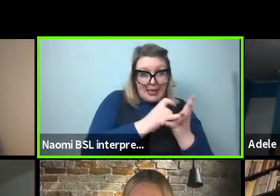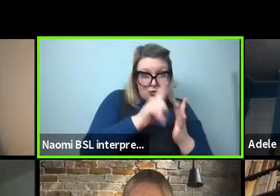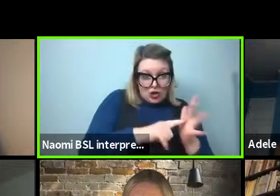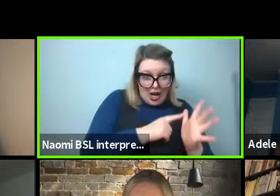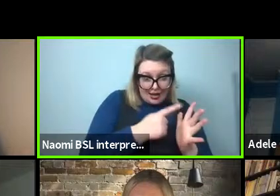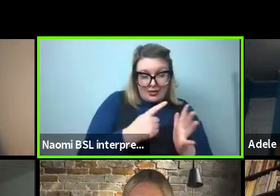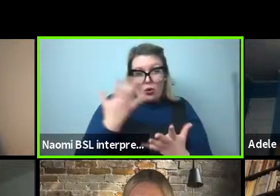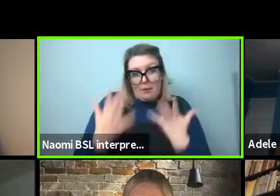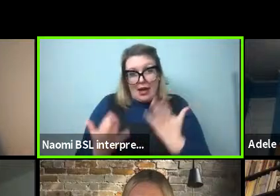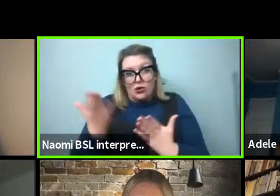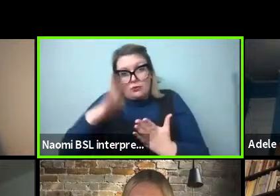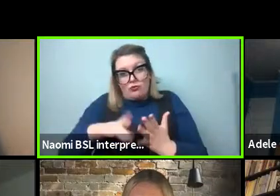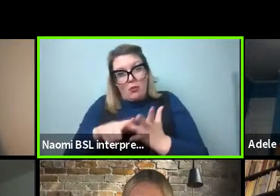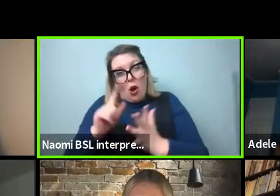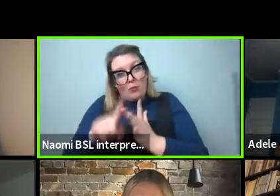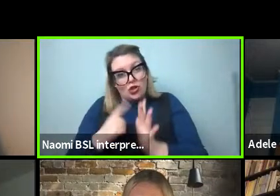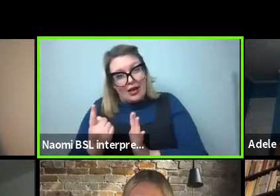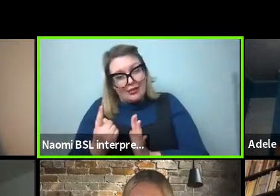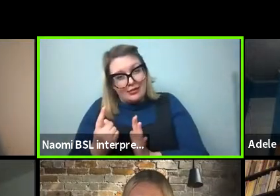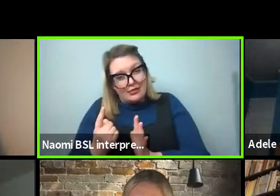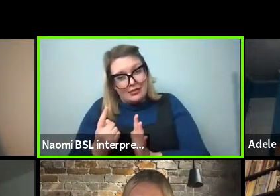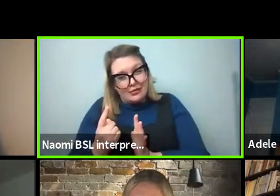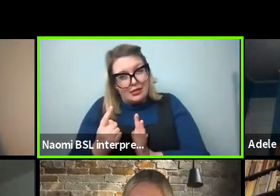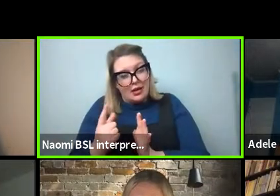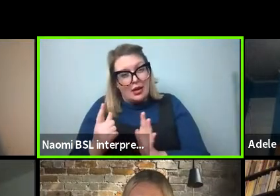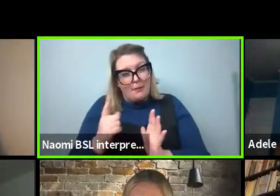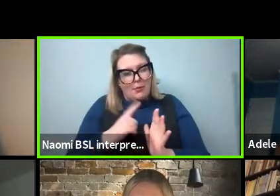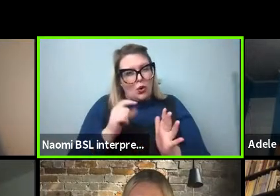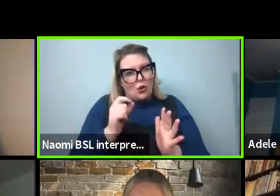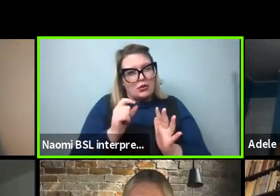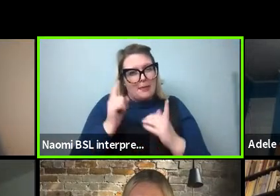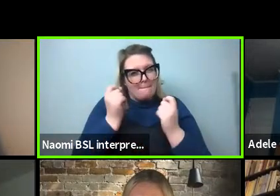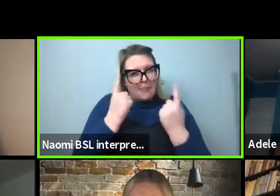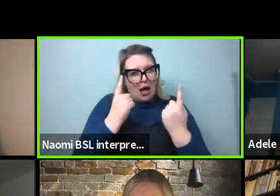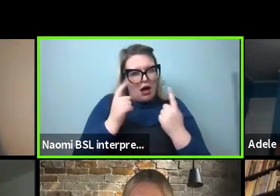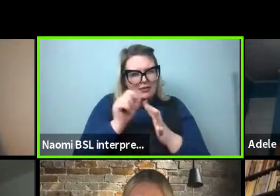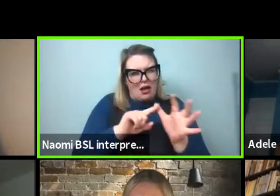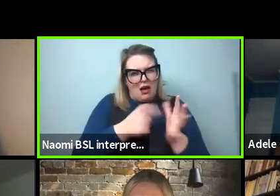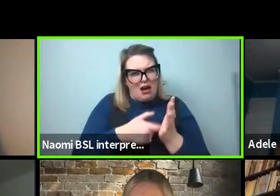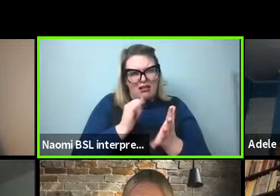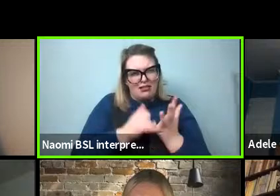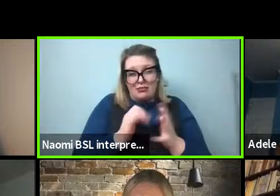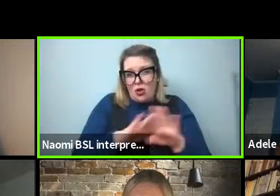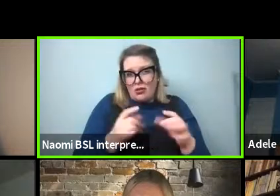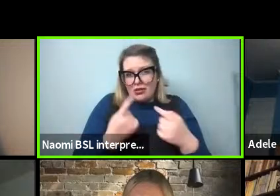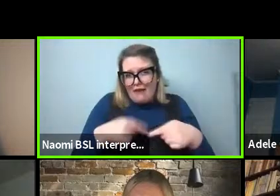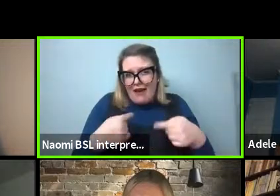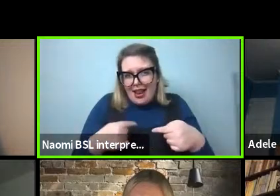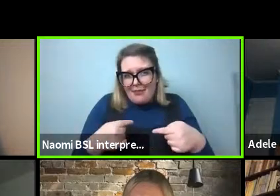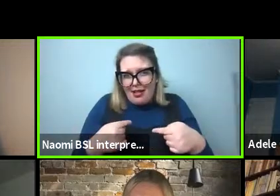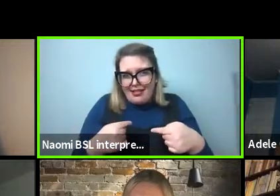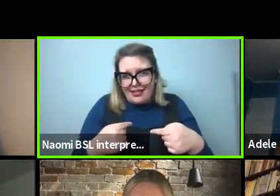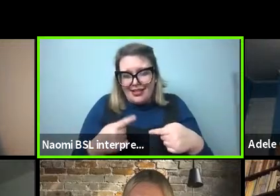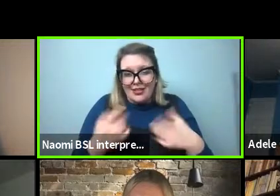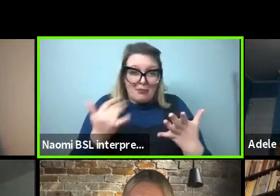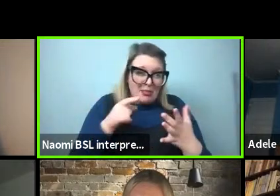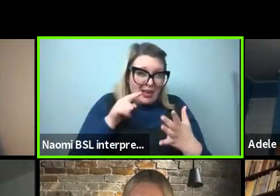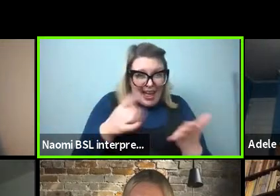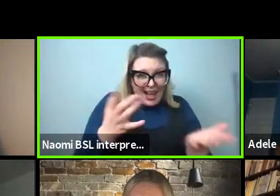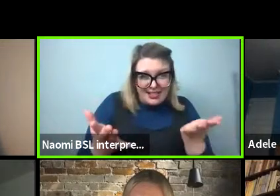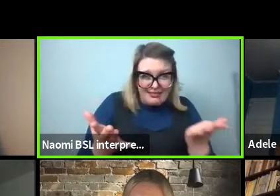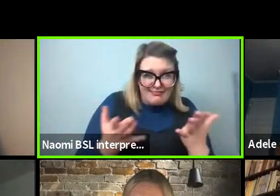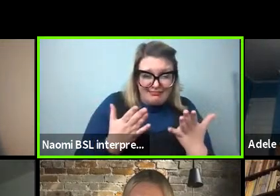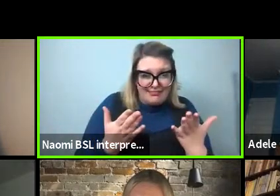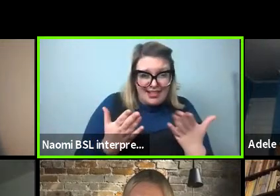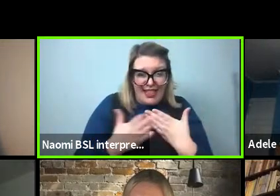object. Cause that parse wouldn't be available for the object. So I'm wondering if that might, if you controlled for that by,